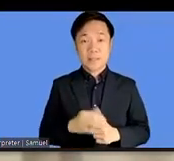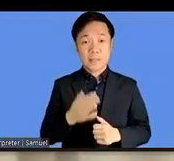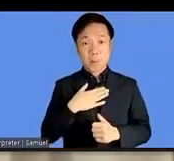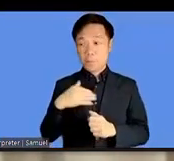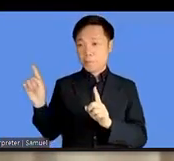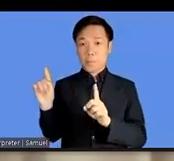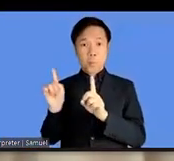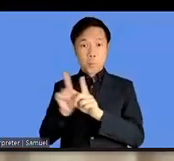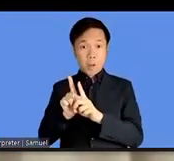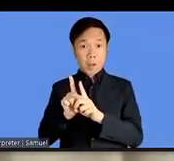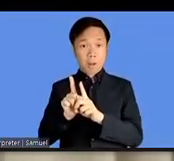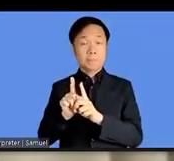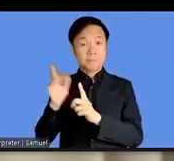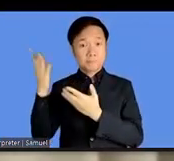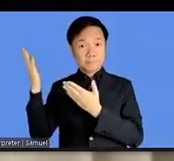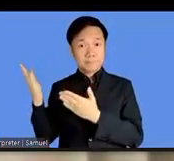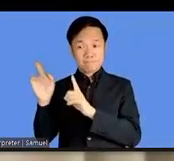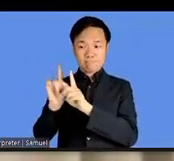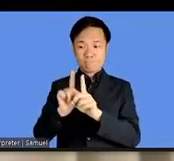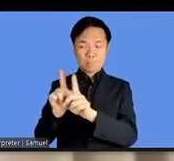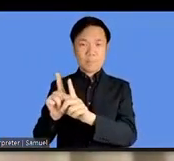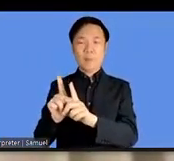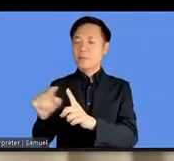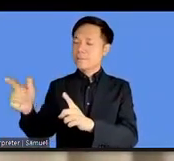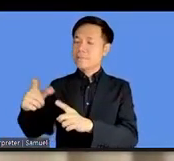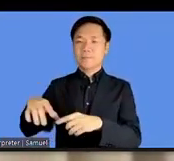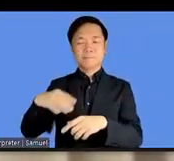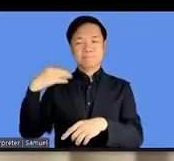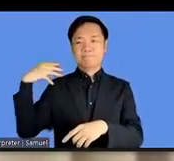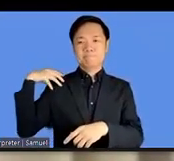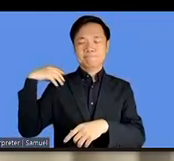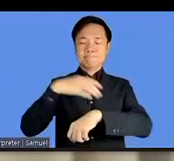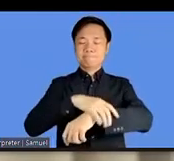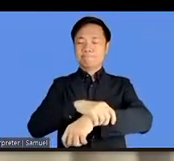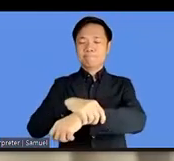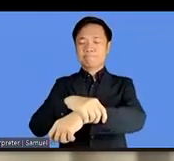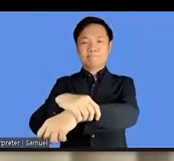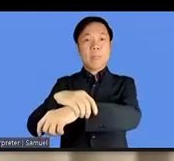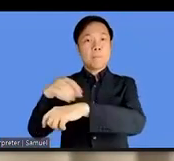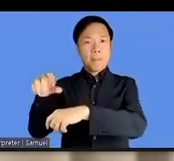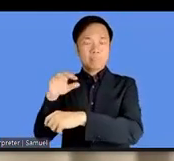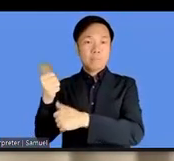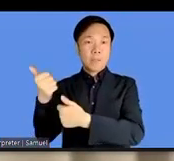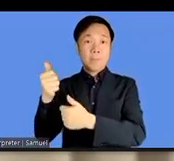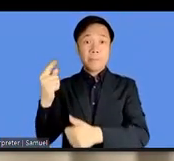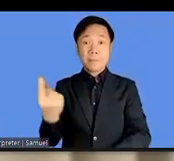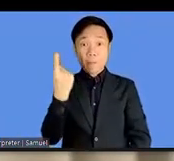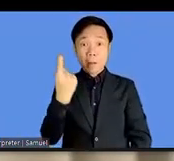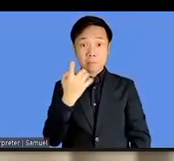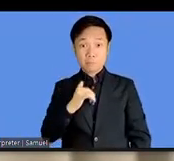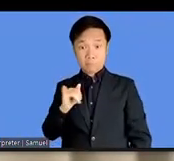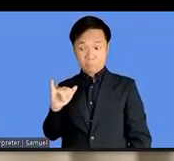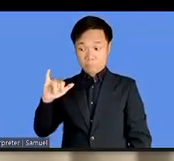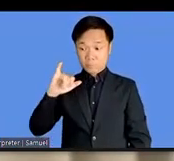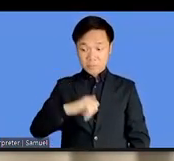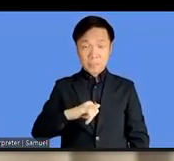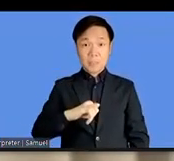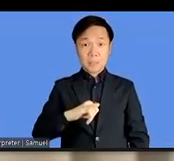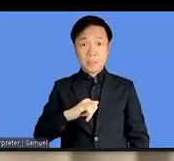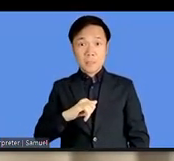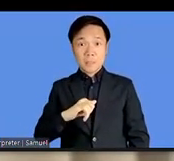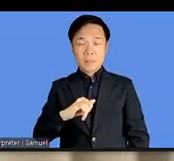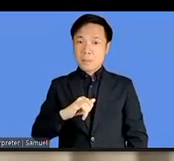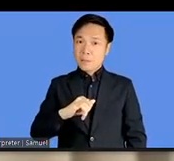don't have navigational issues because he's able to see but if i would have come here by myself i i'm not very sure how